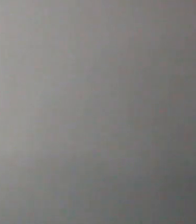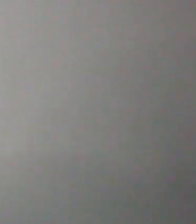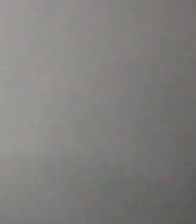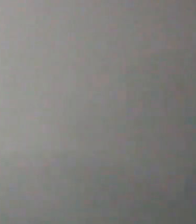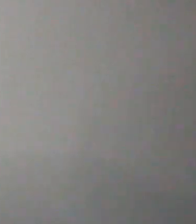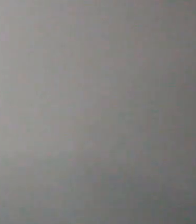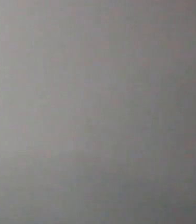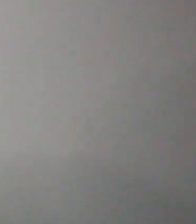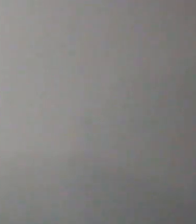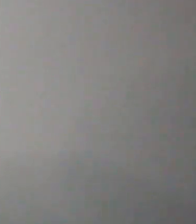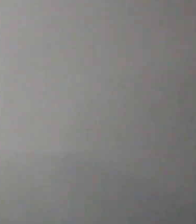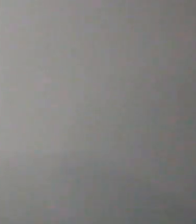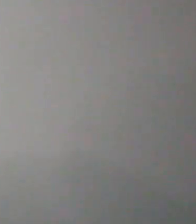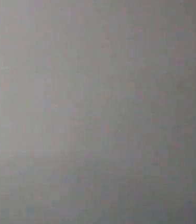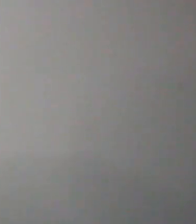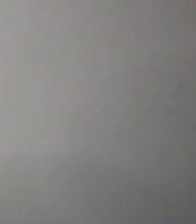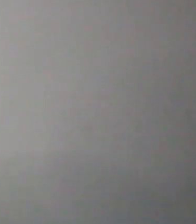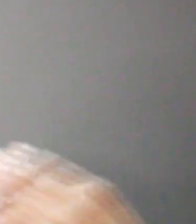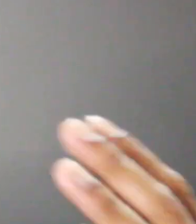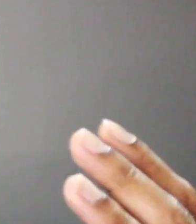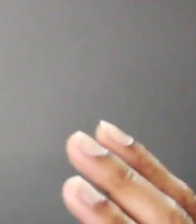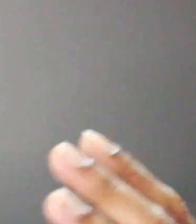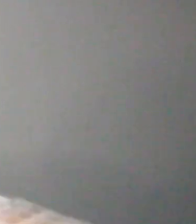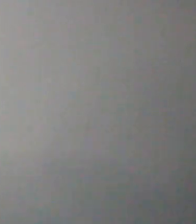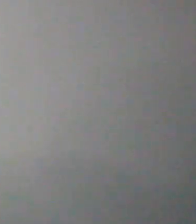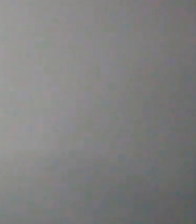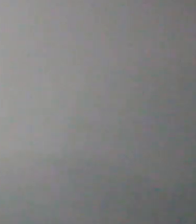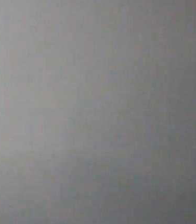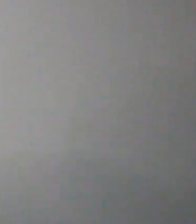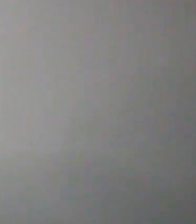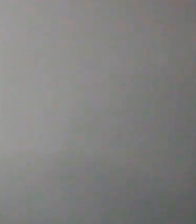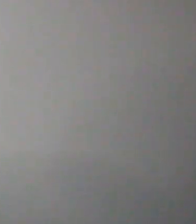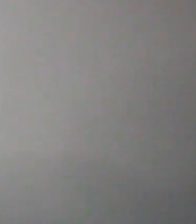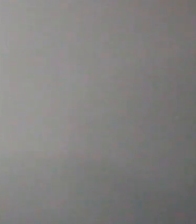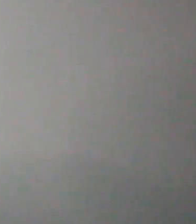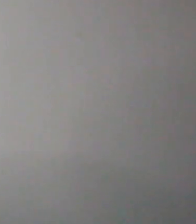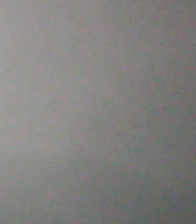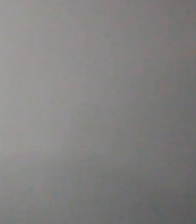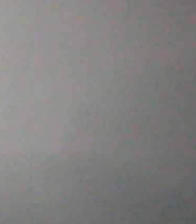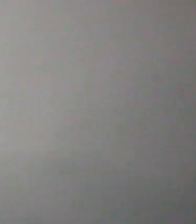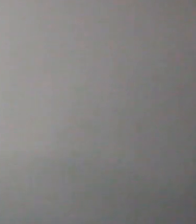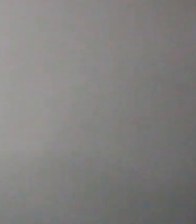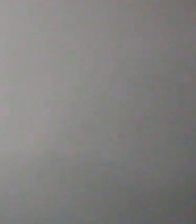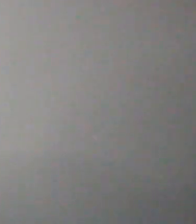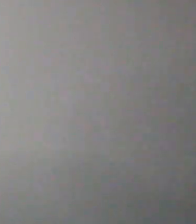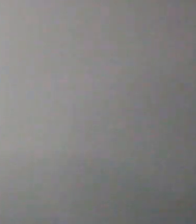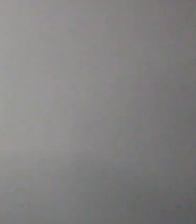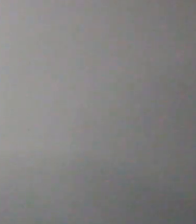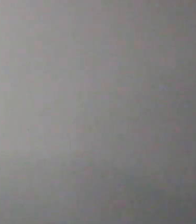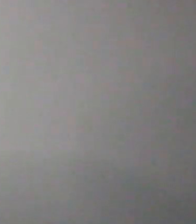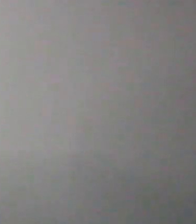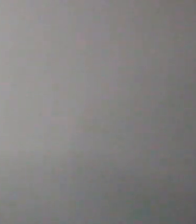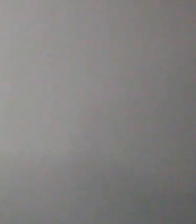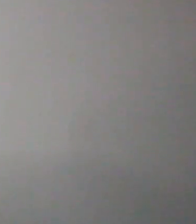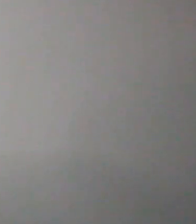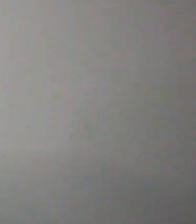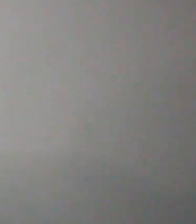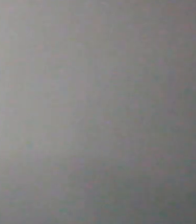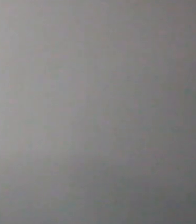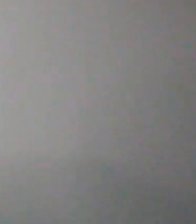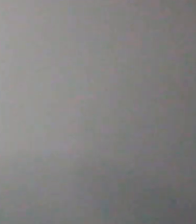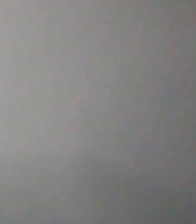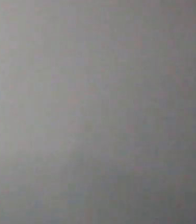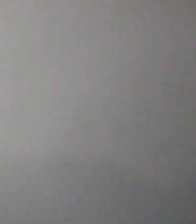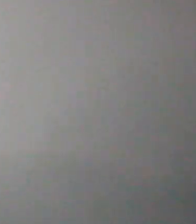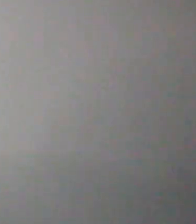hey everybody welcome to my channel the bliss life today i'm going to be talking to you about tritium and palantir's investment in tritium today